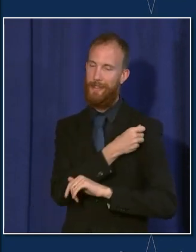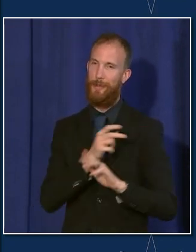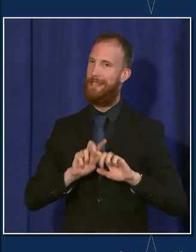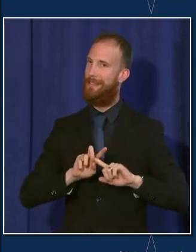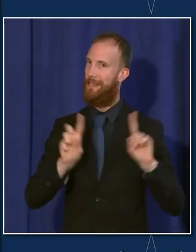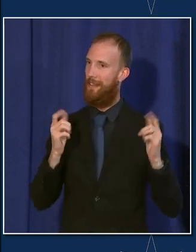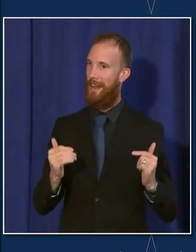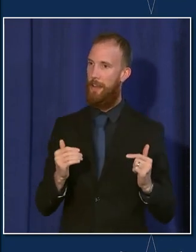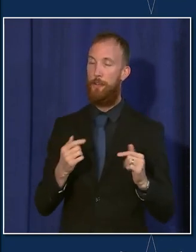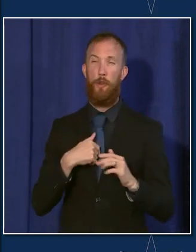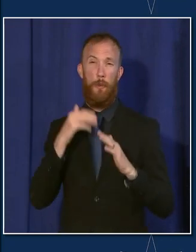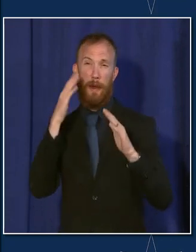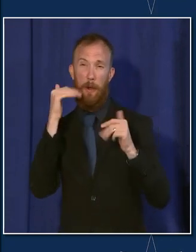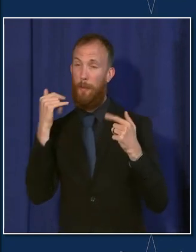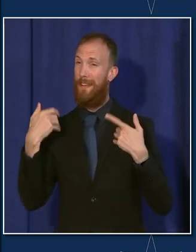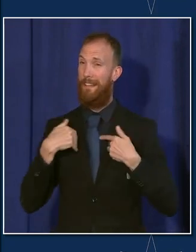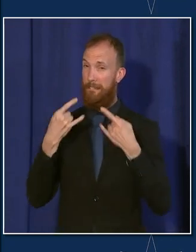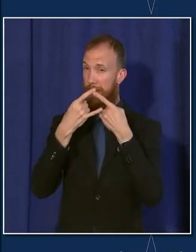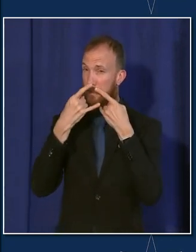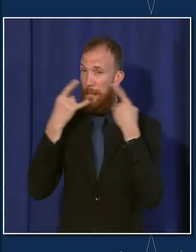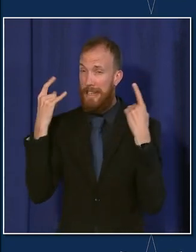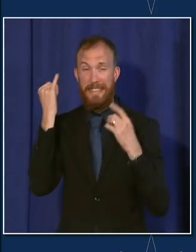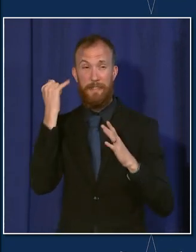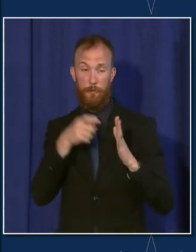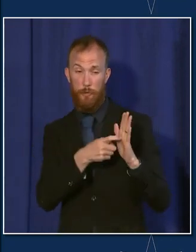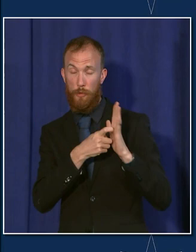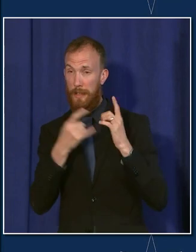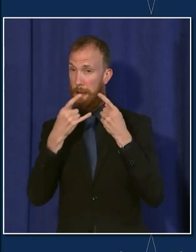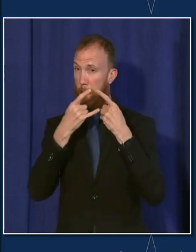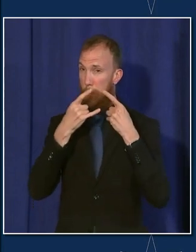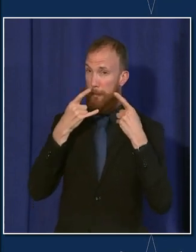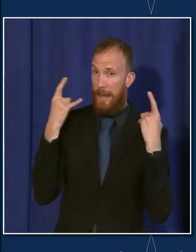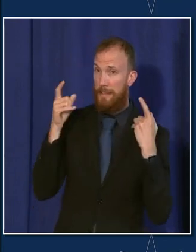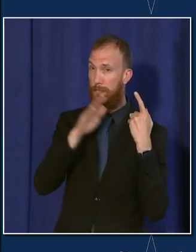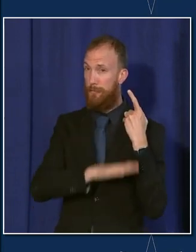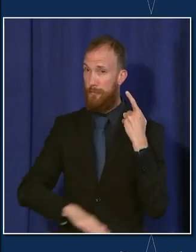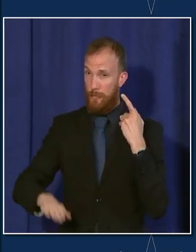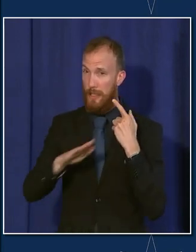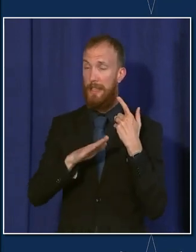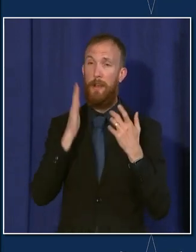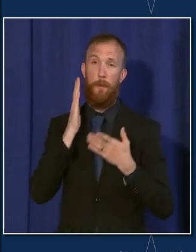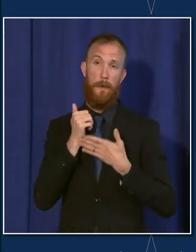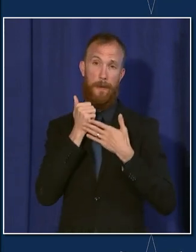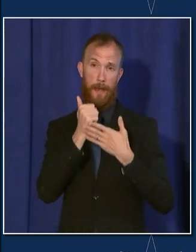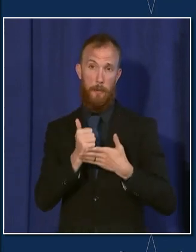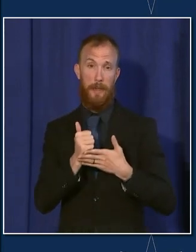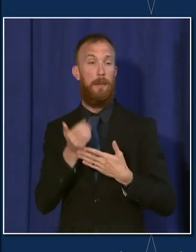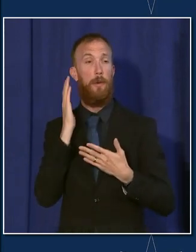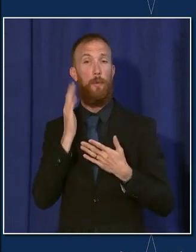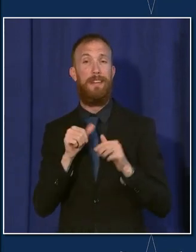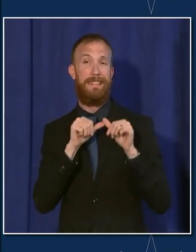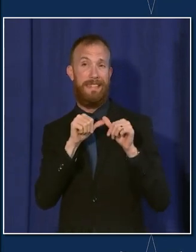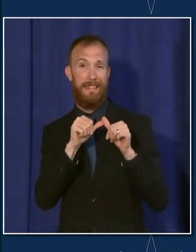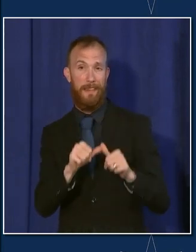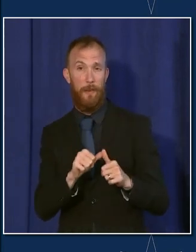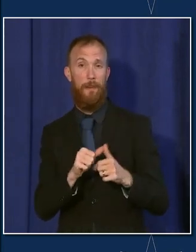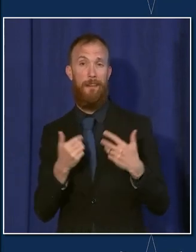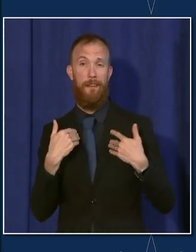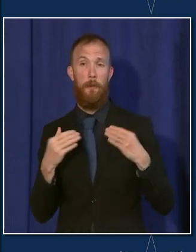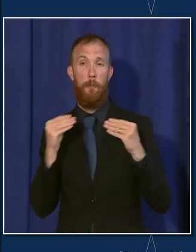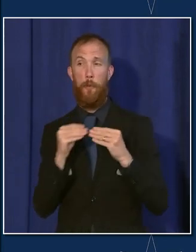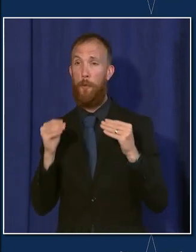Delta while we keep working on getting folks vaccinated. And with doing that, our goal is to remain open,